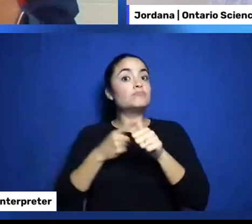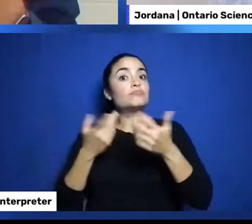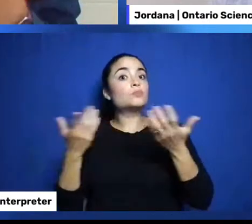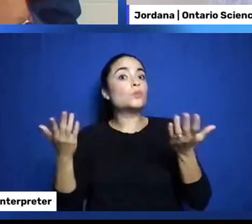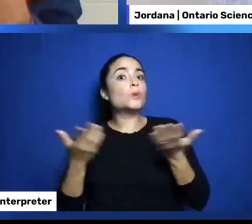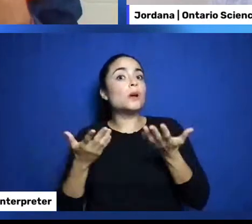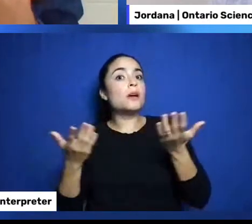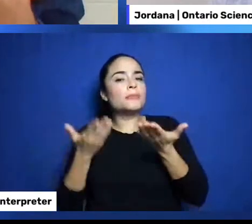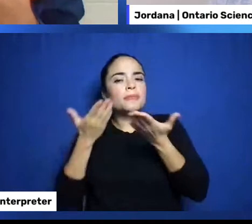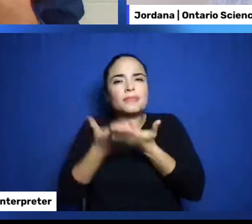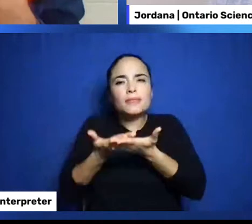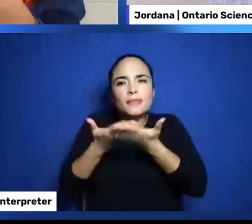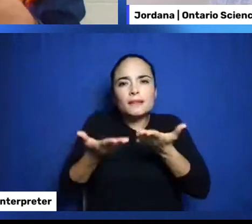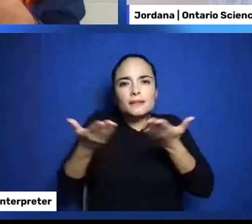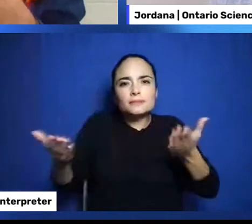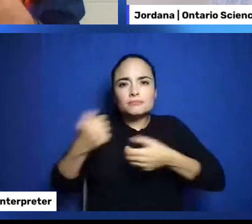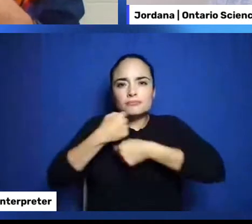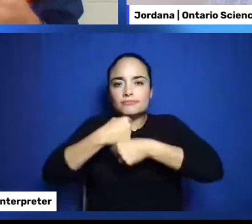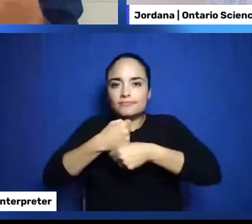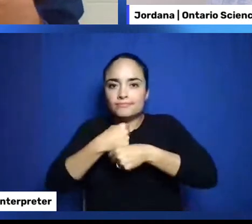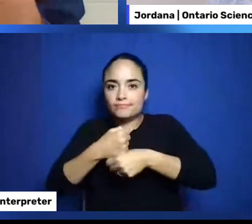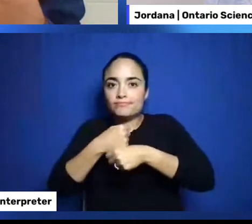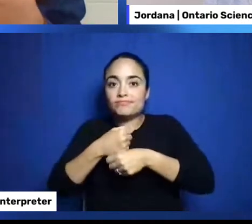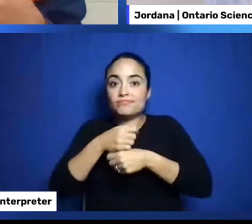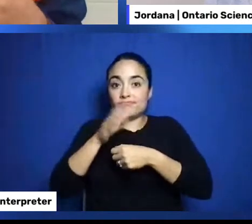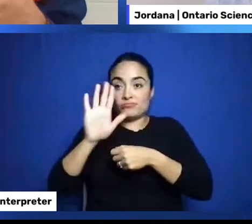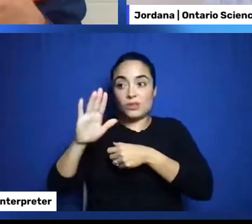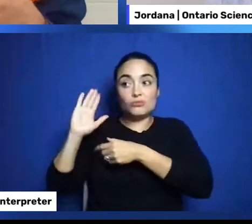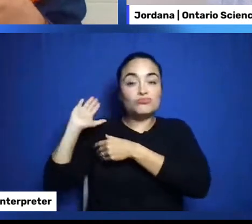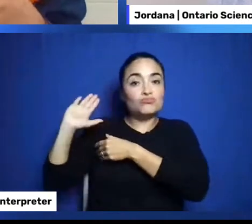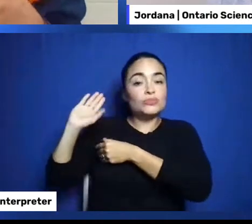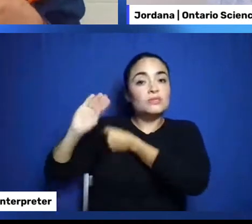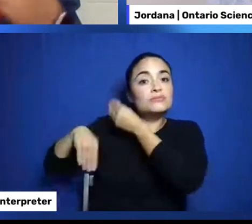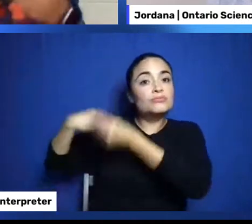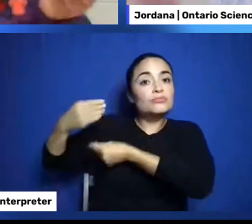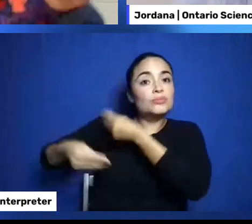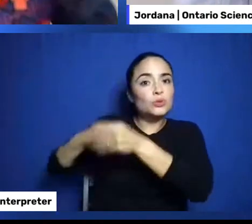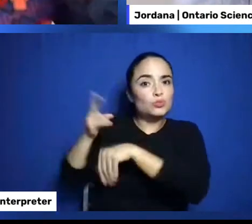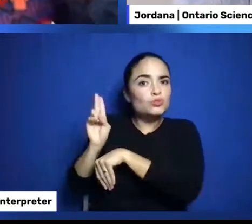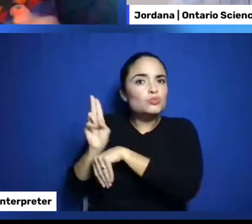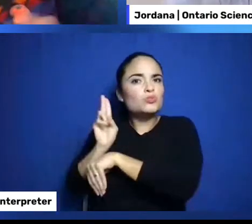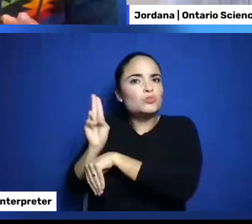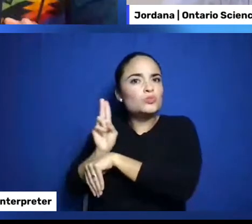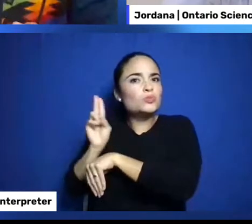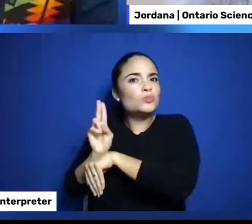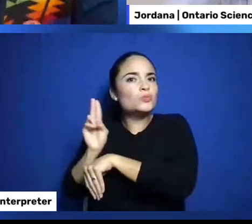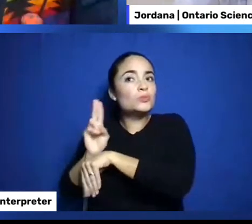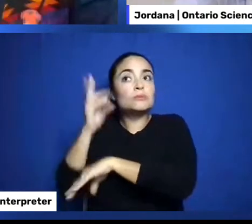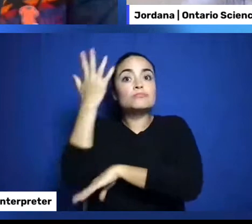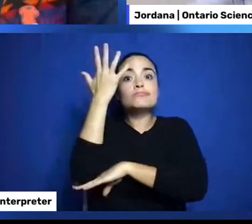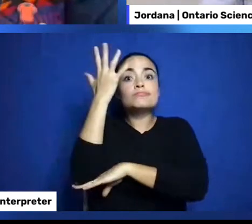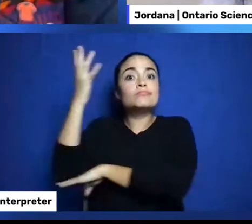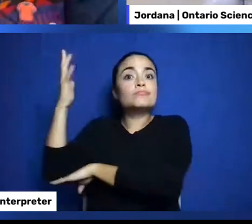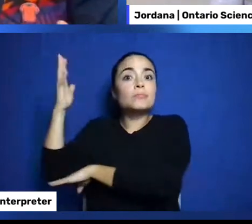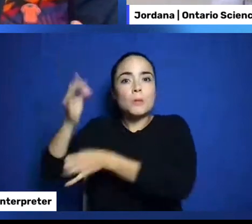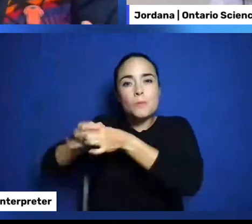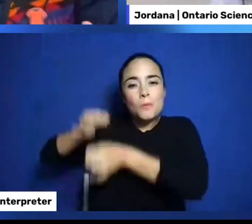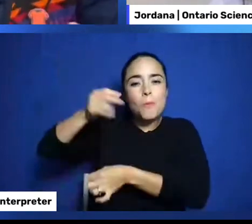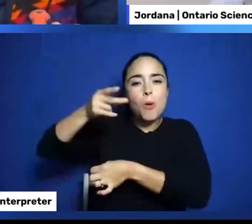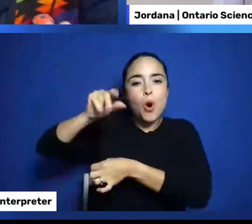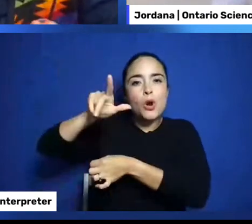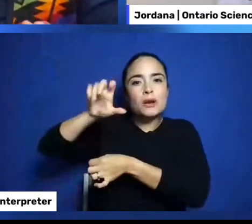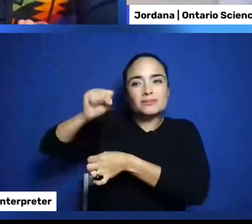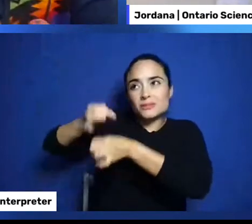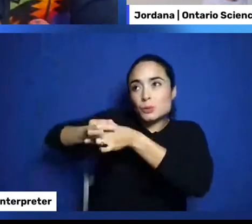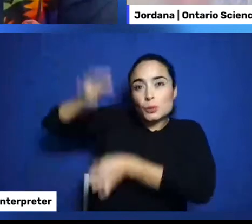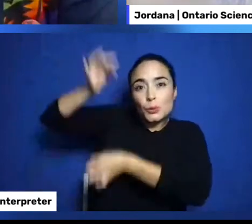Well. Hmm. Traditionally. used poles from trees. Now. These poles you have to go get from the bush.